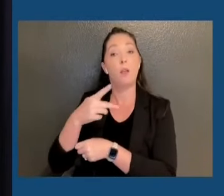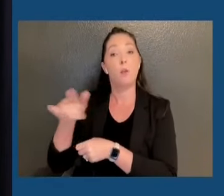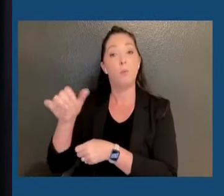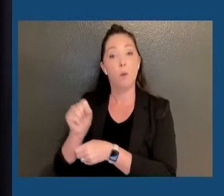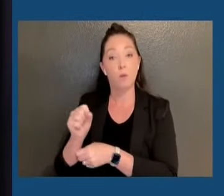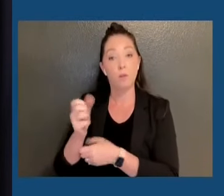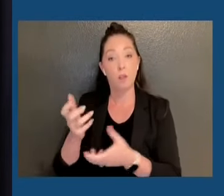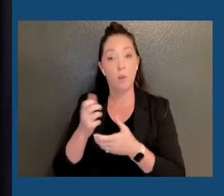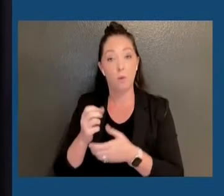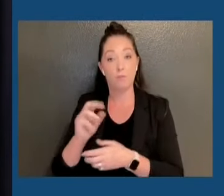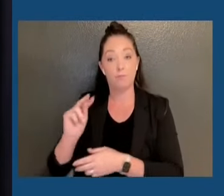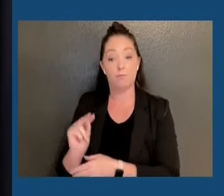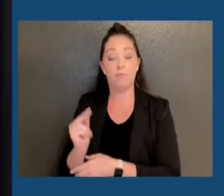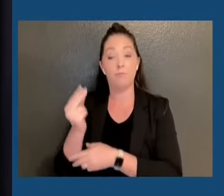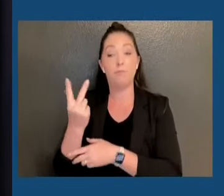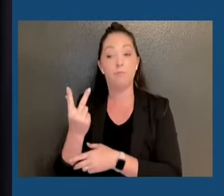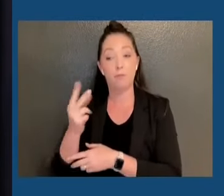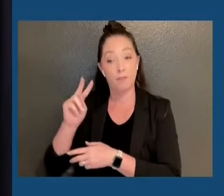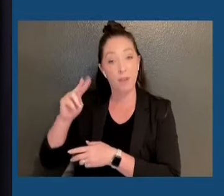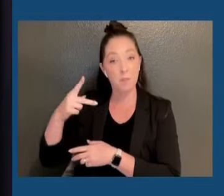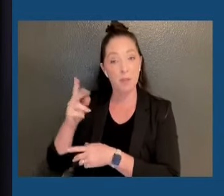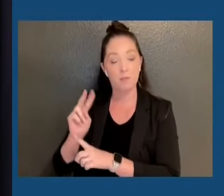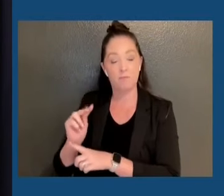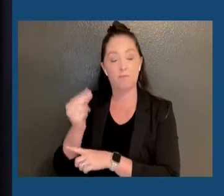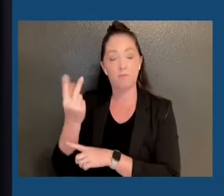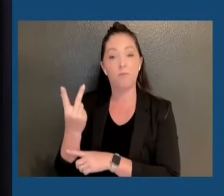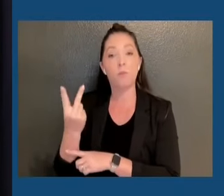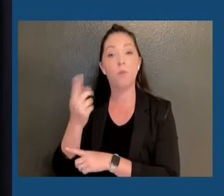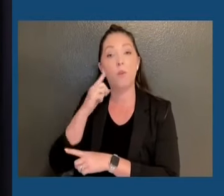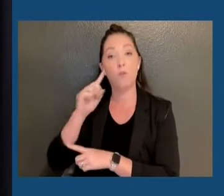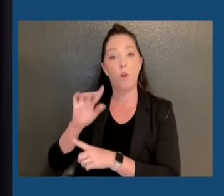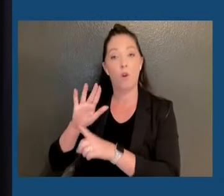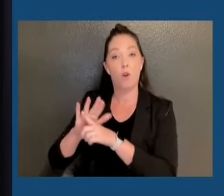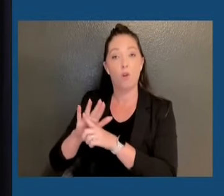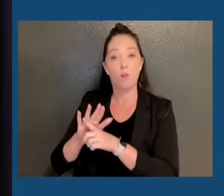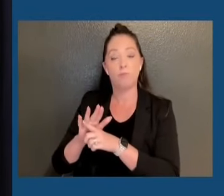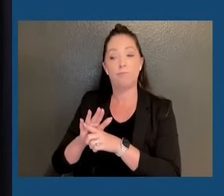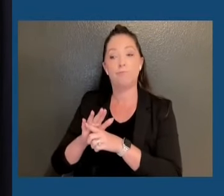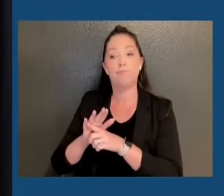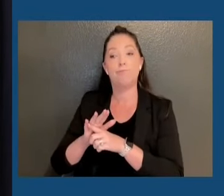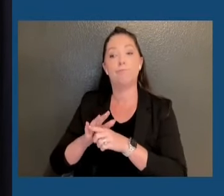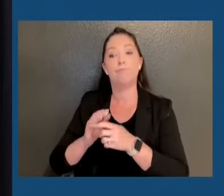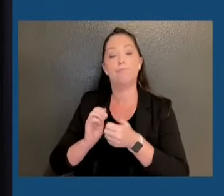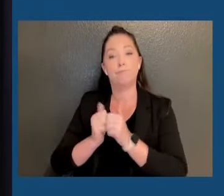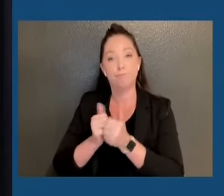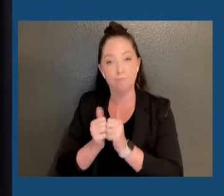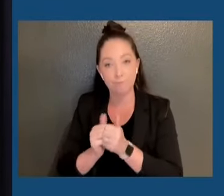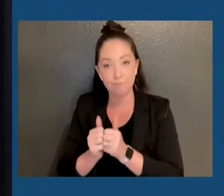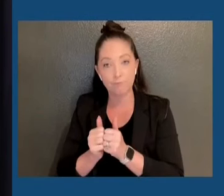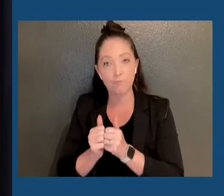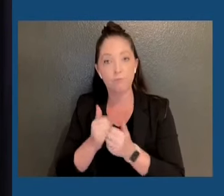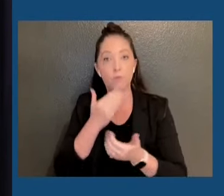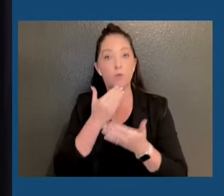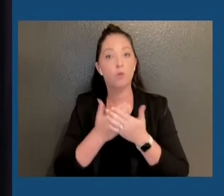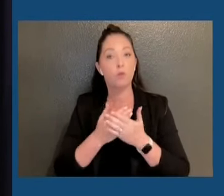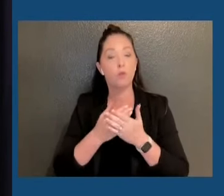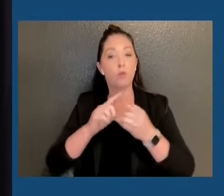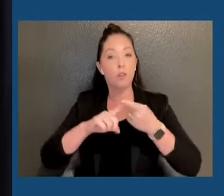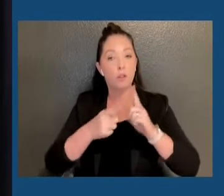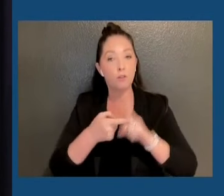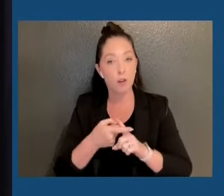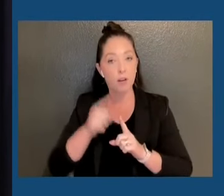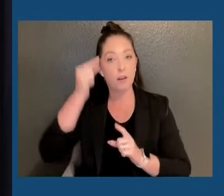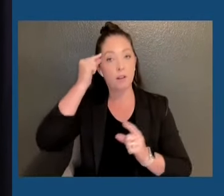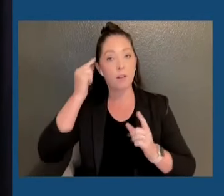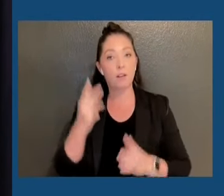President Kamala Harris for her extraordinary run and my good friend, fellow governor, Minnesota's Governor